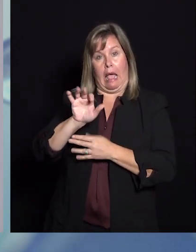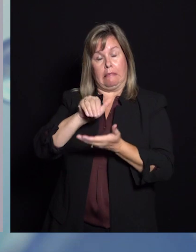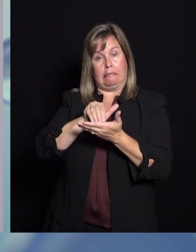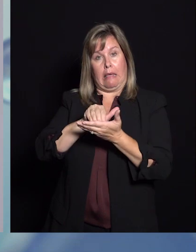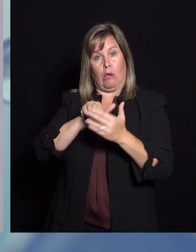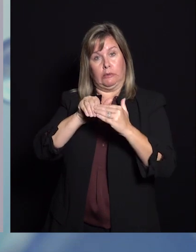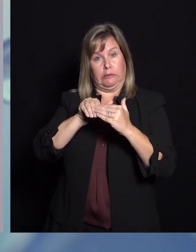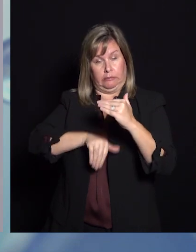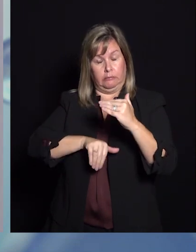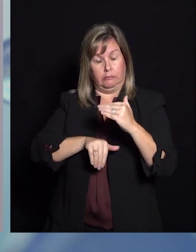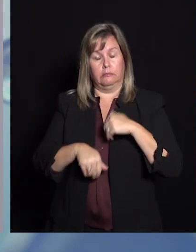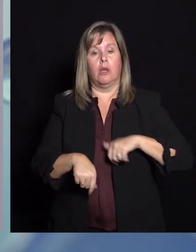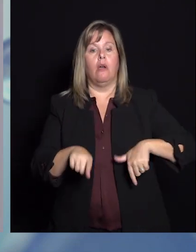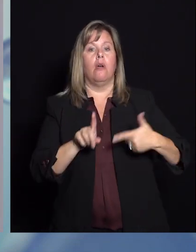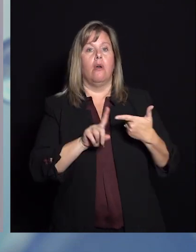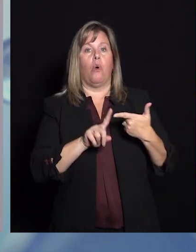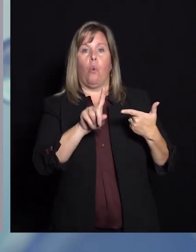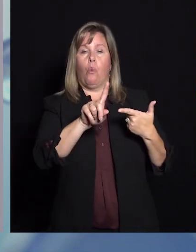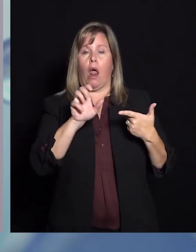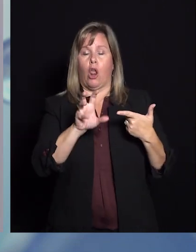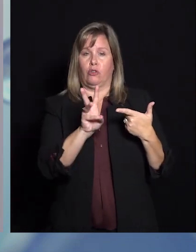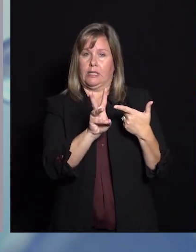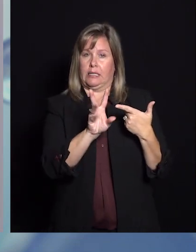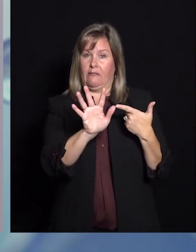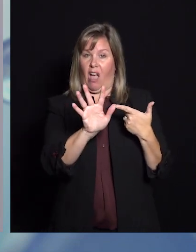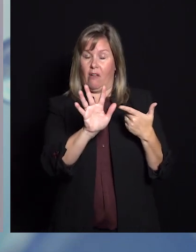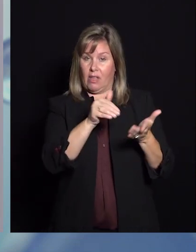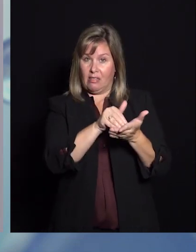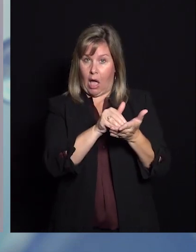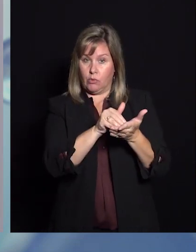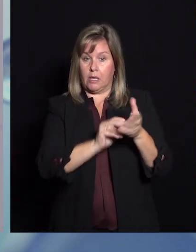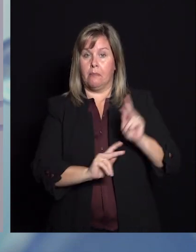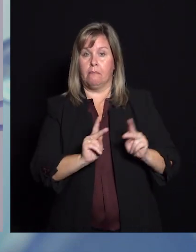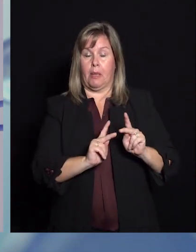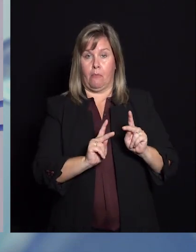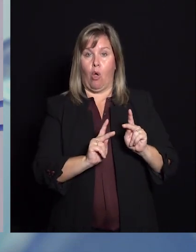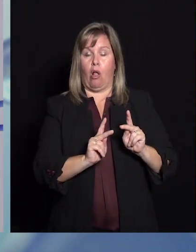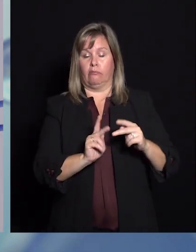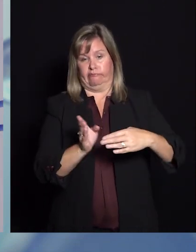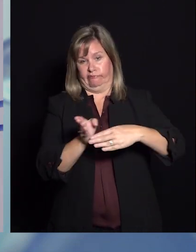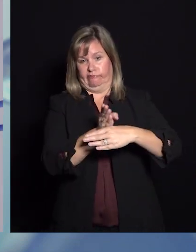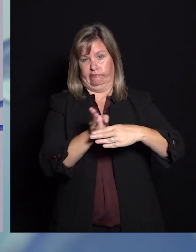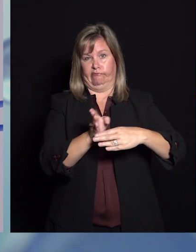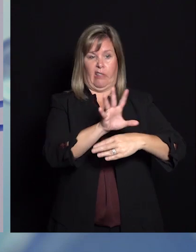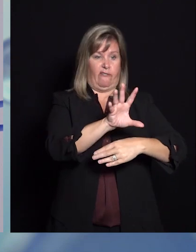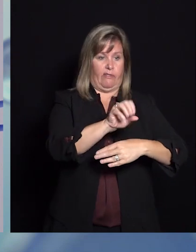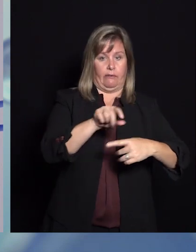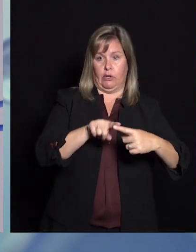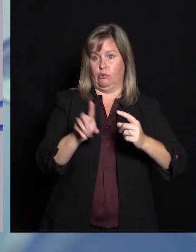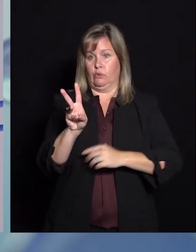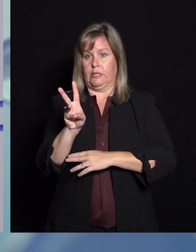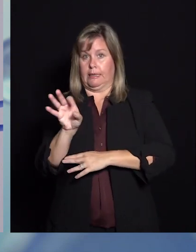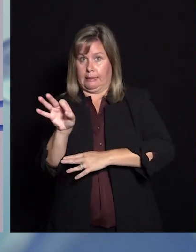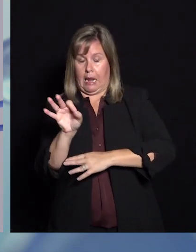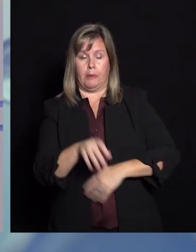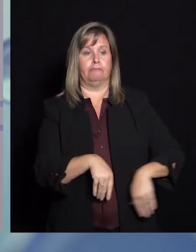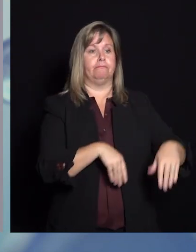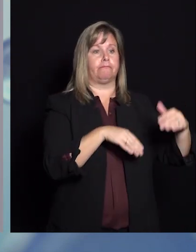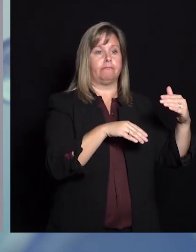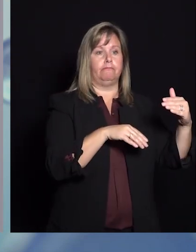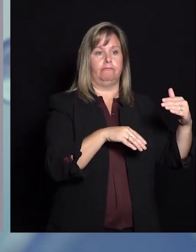50 or younger, about 165,000 people between the ages of 50 and 69,